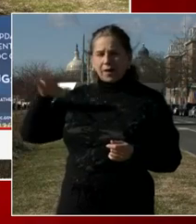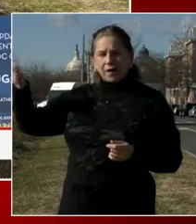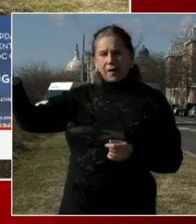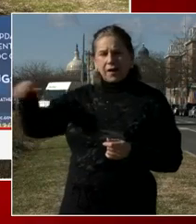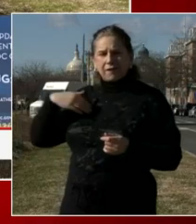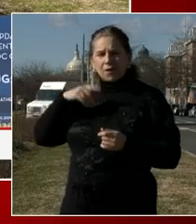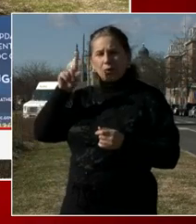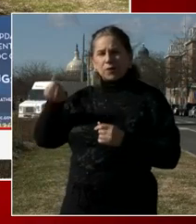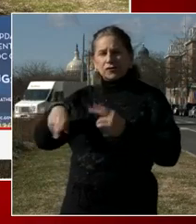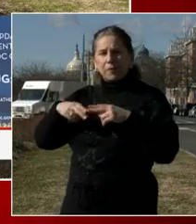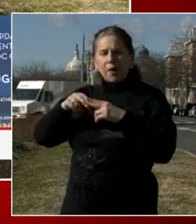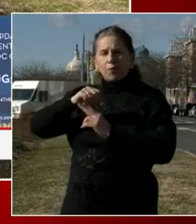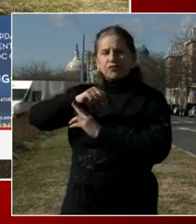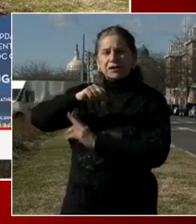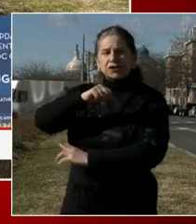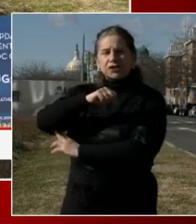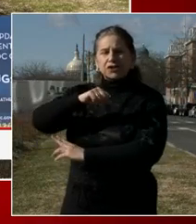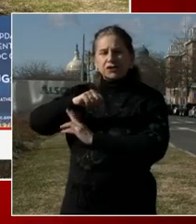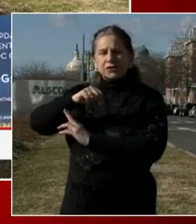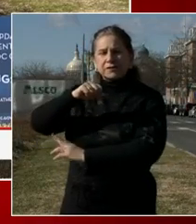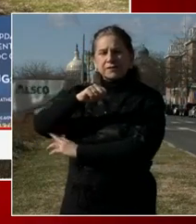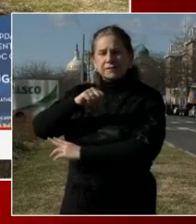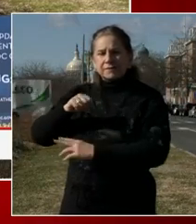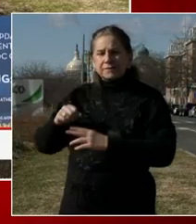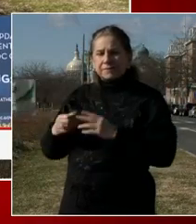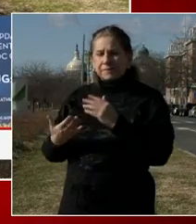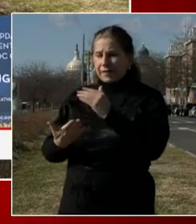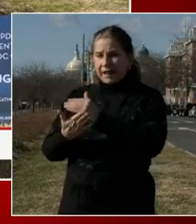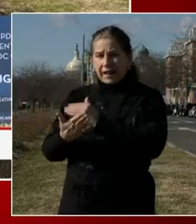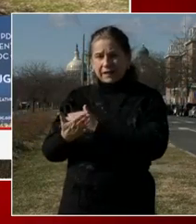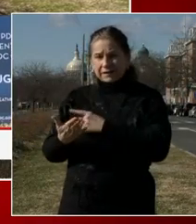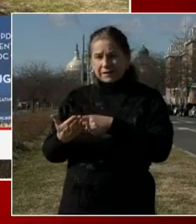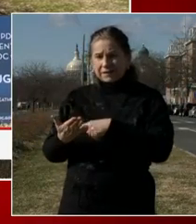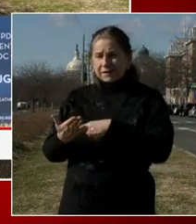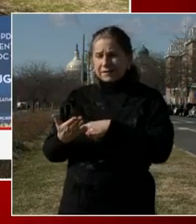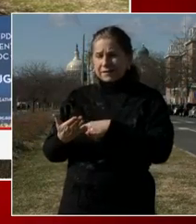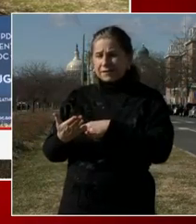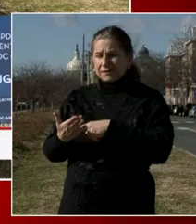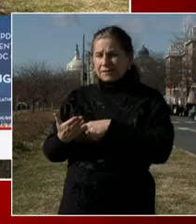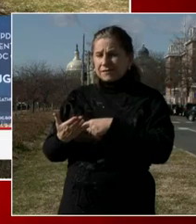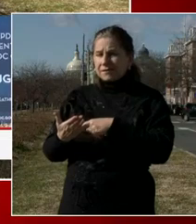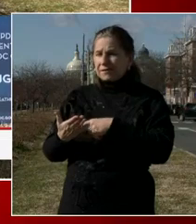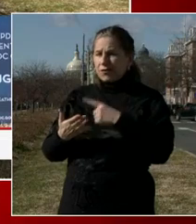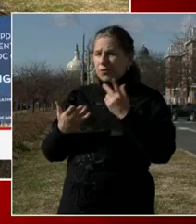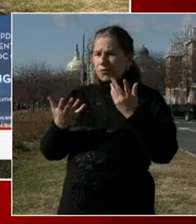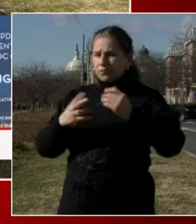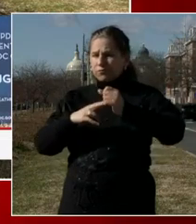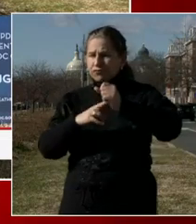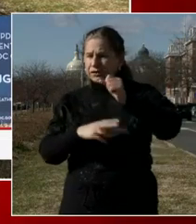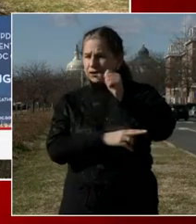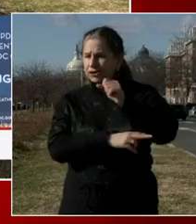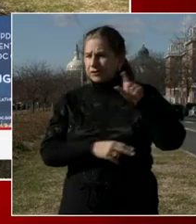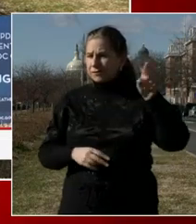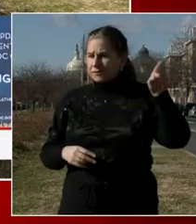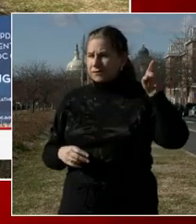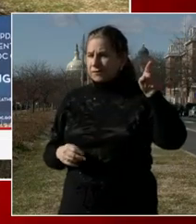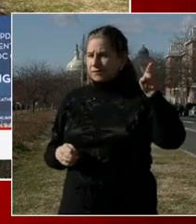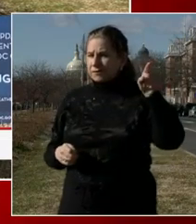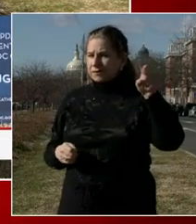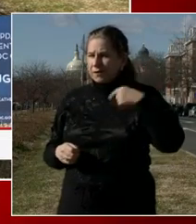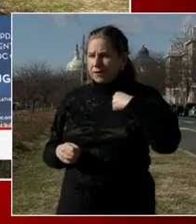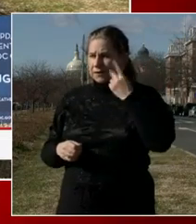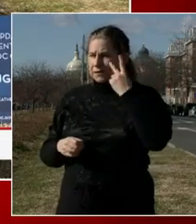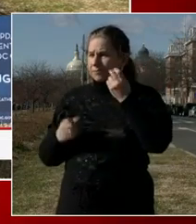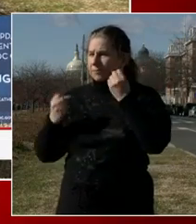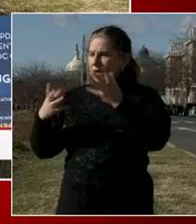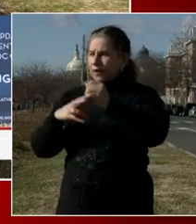seems to be some connection between the risk of the restricted stores. Bridges at the inbound bridges that would be closed and those that we